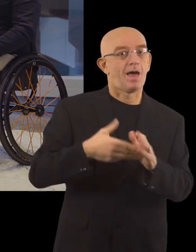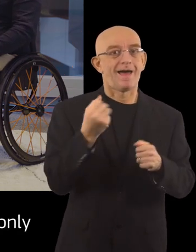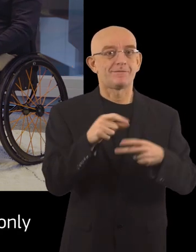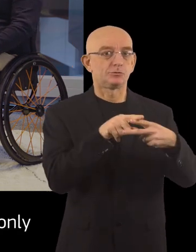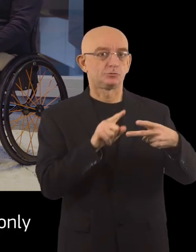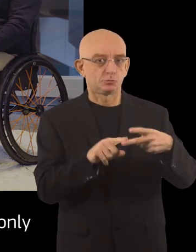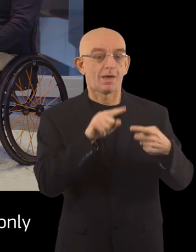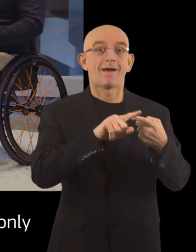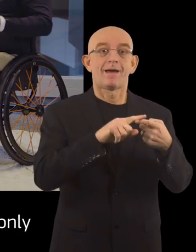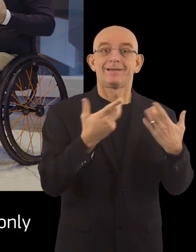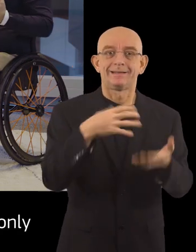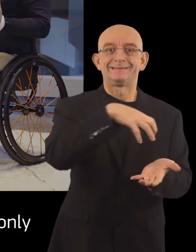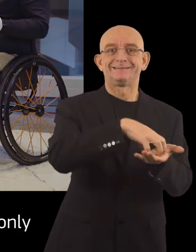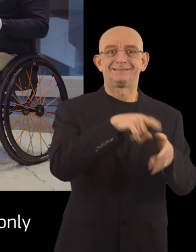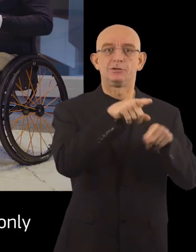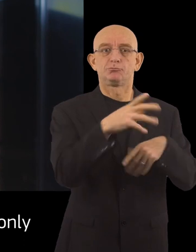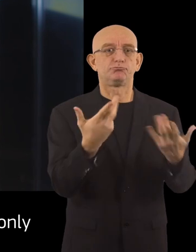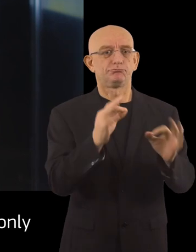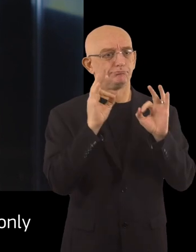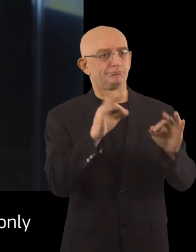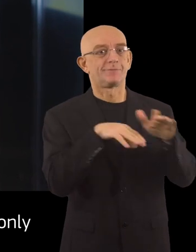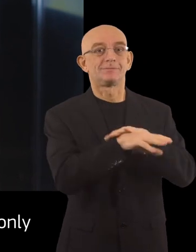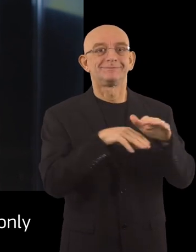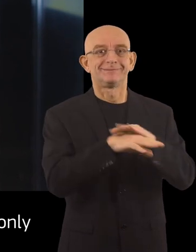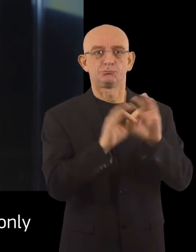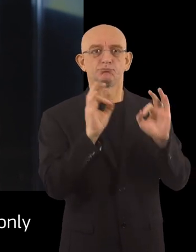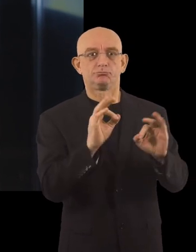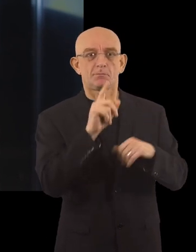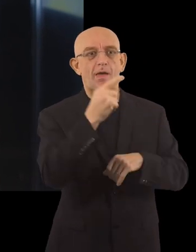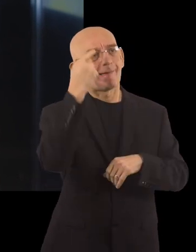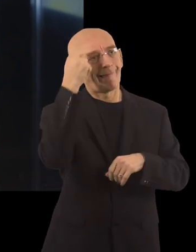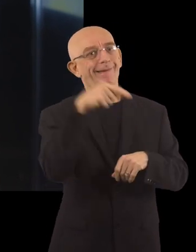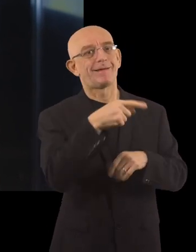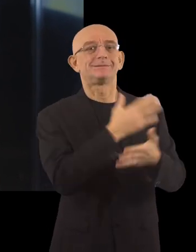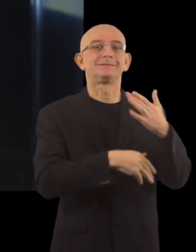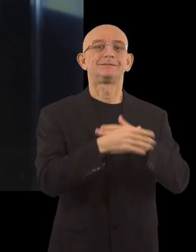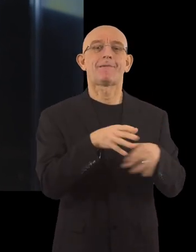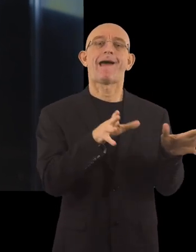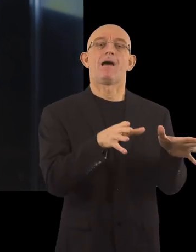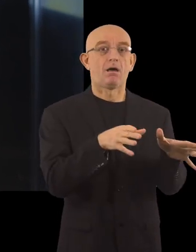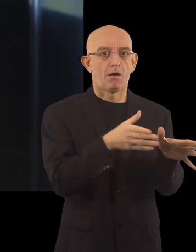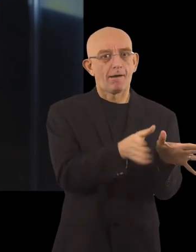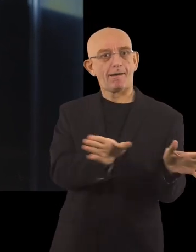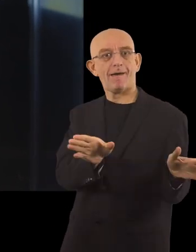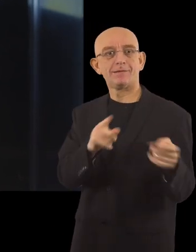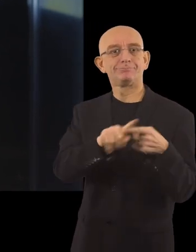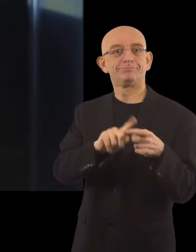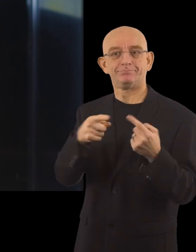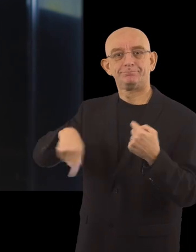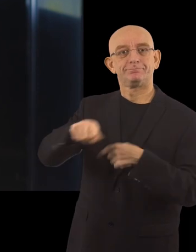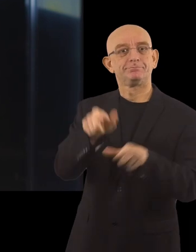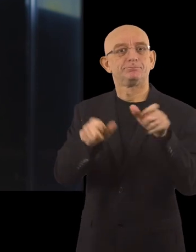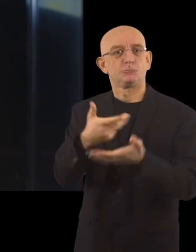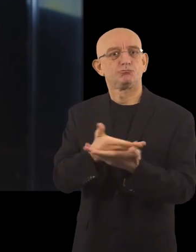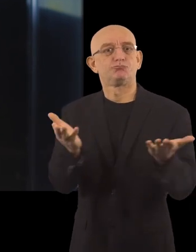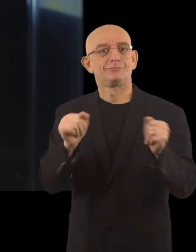mentions. One is for a city that sees accessibility not only as means for inclusion of people, with disability, but as